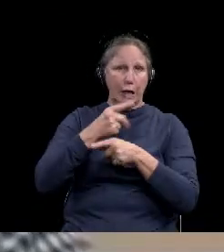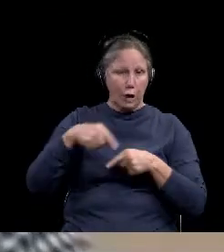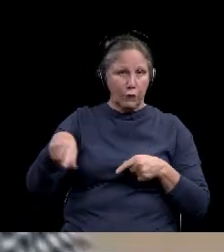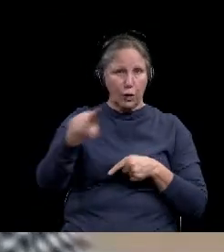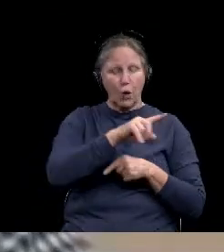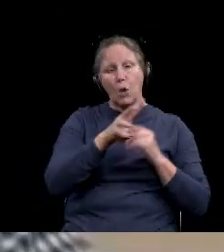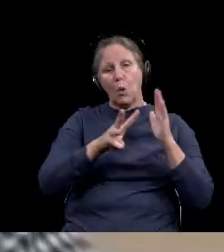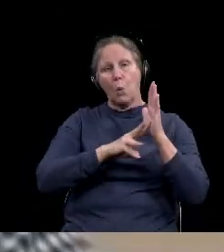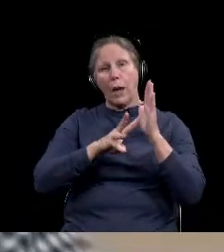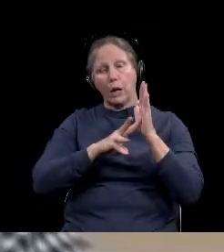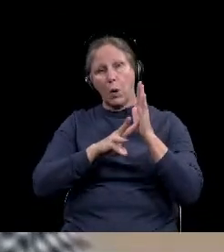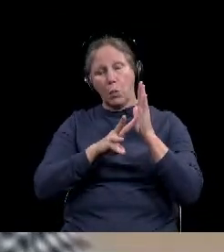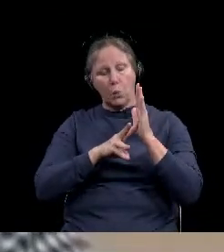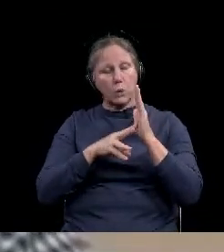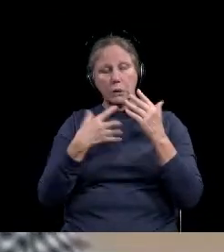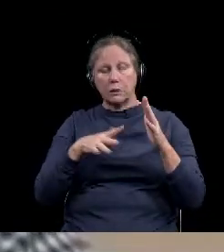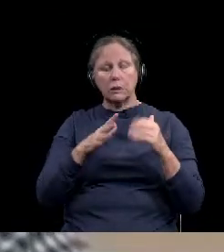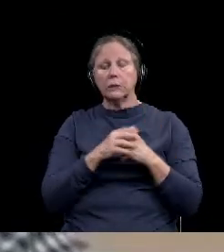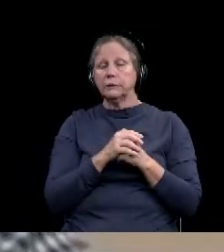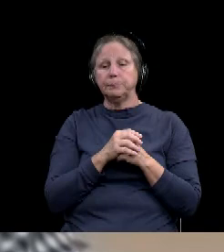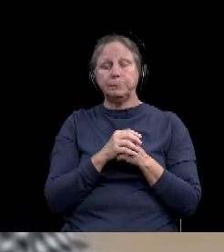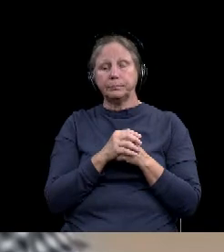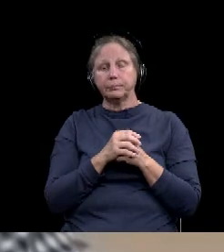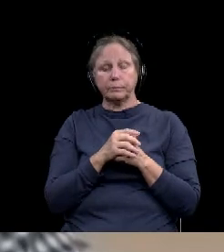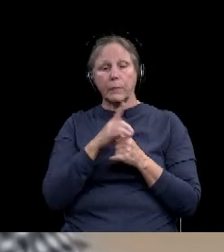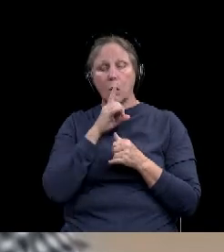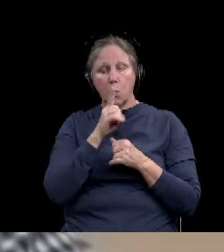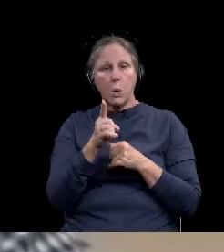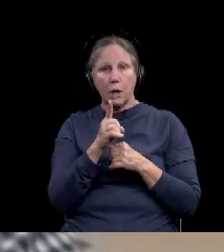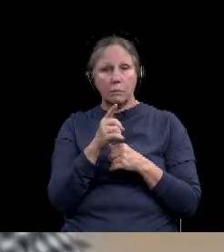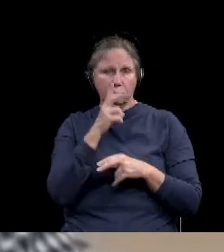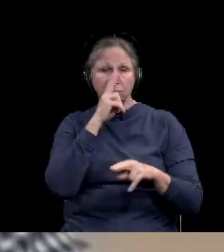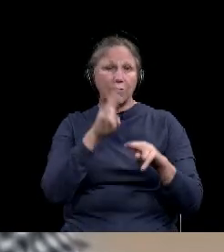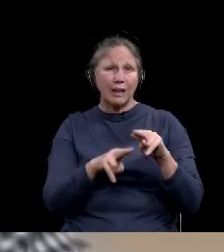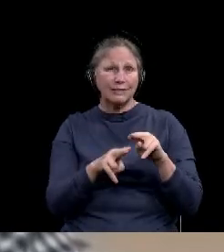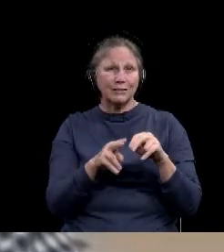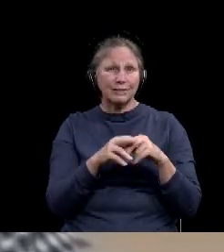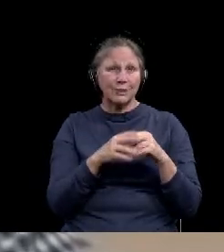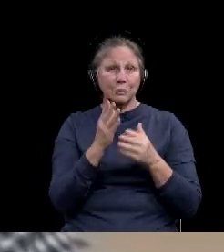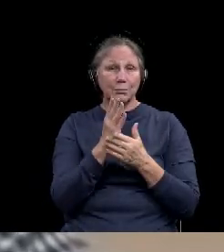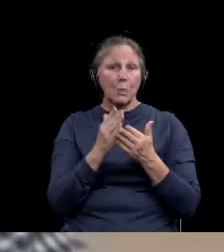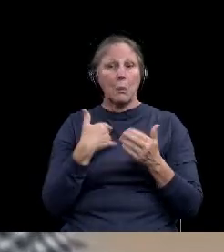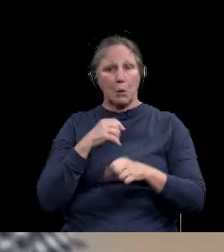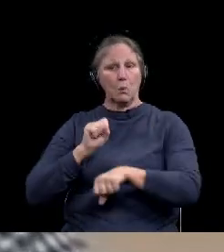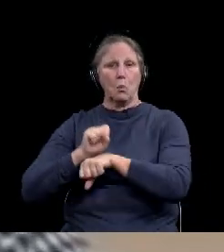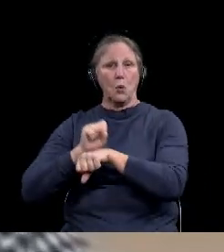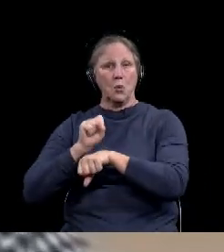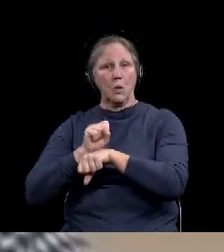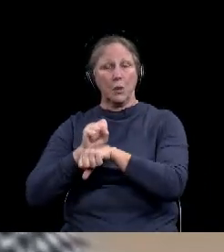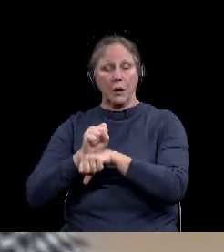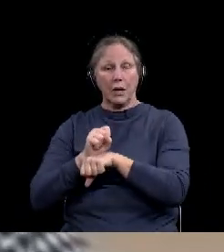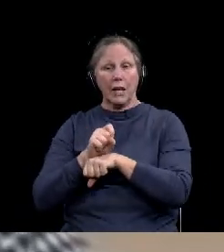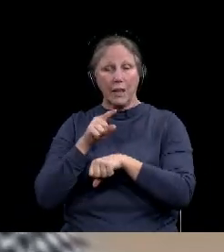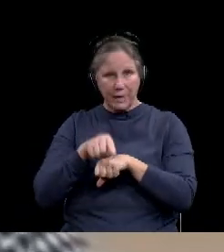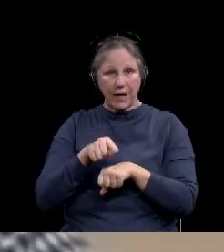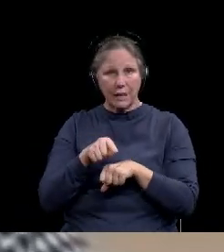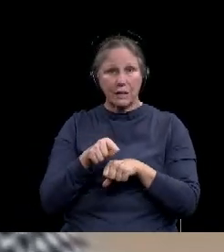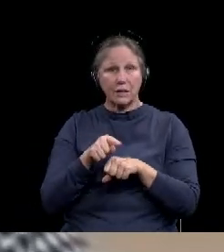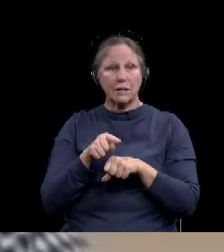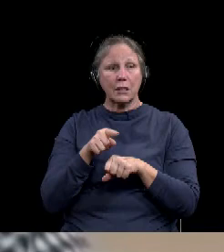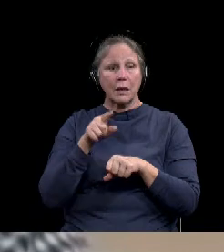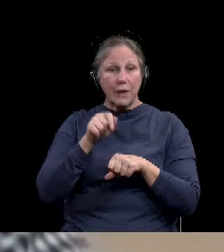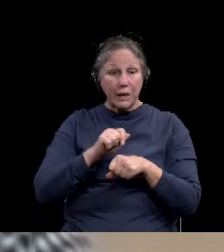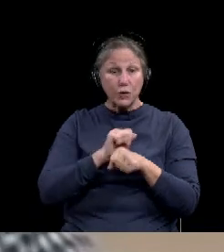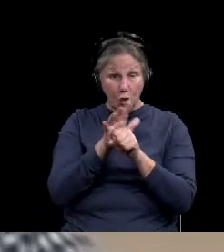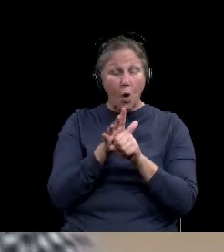particularly. It's been so, um, it's been actually a really fun part of my, my practice so far in my career is getting through this with our, our